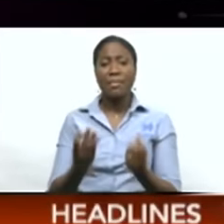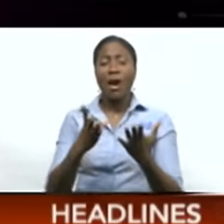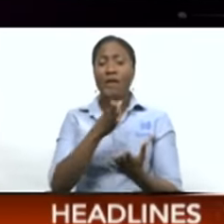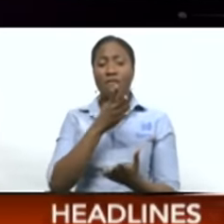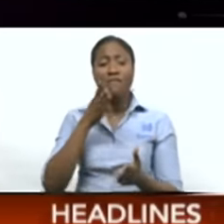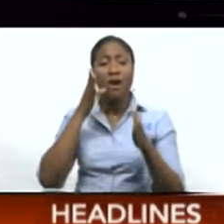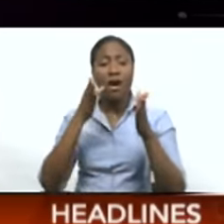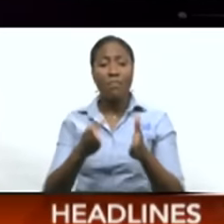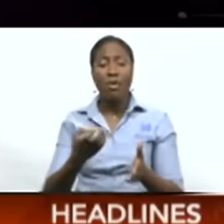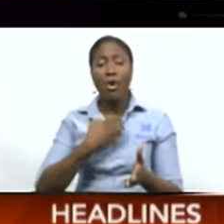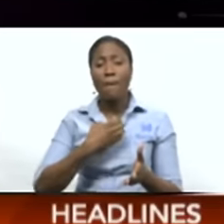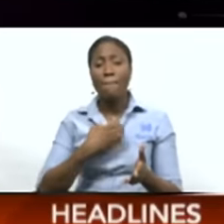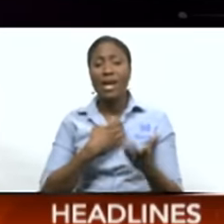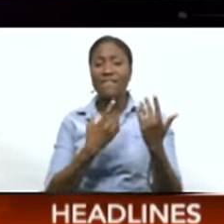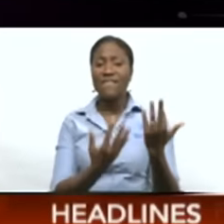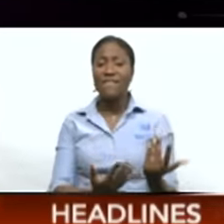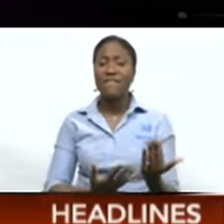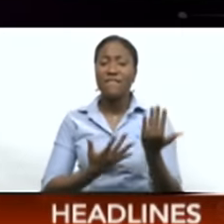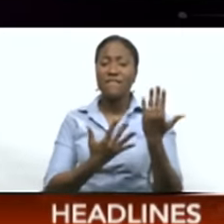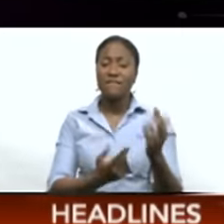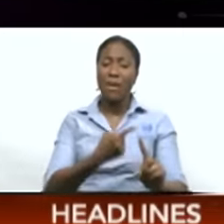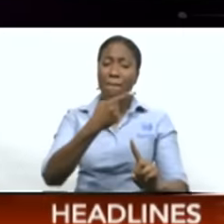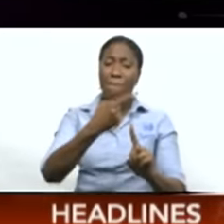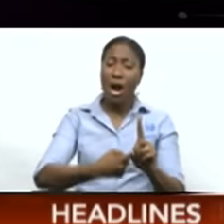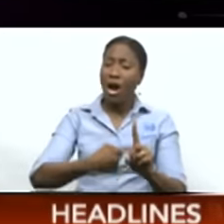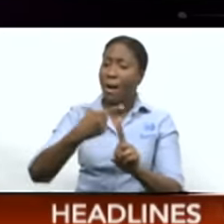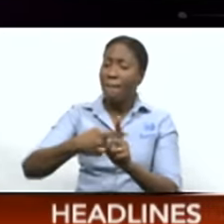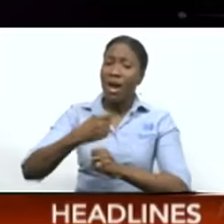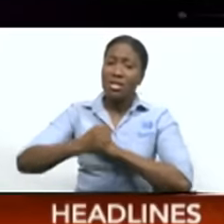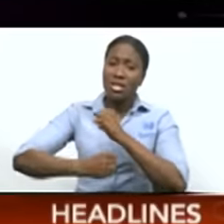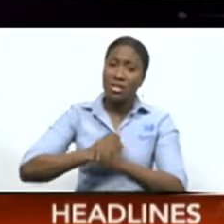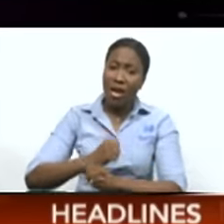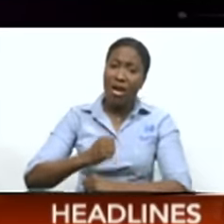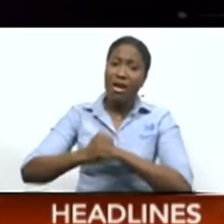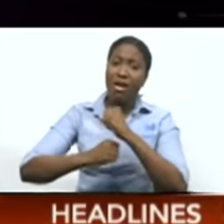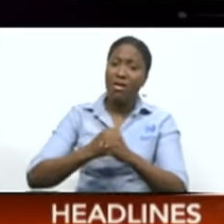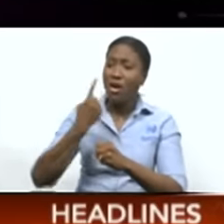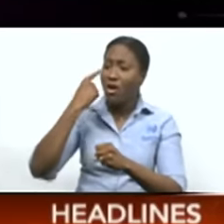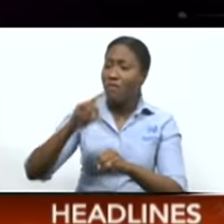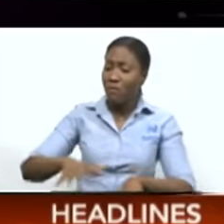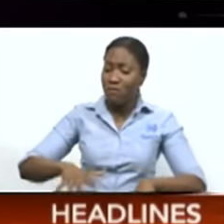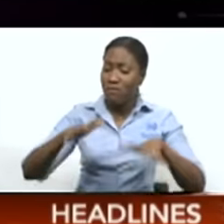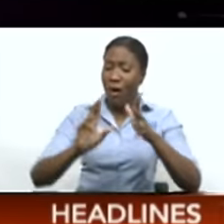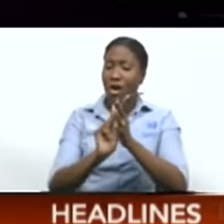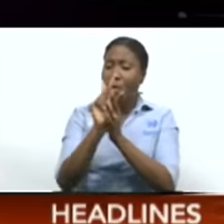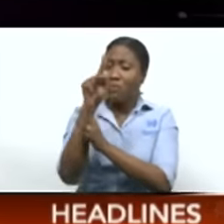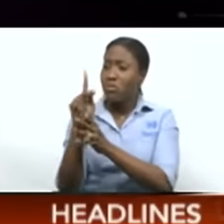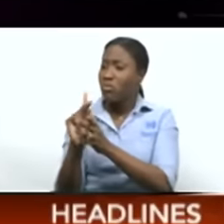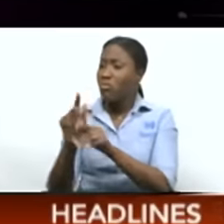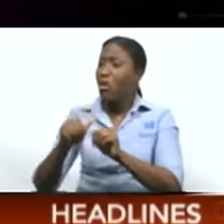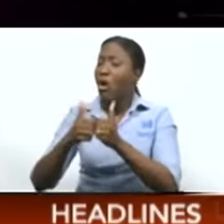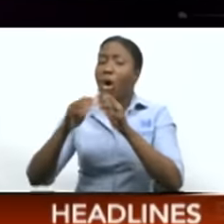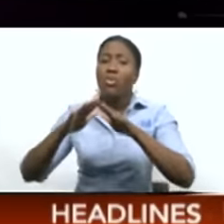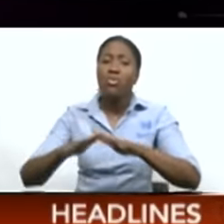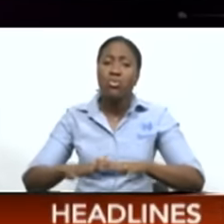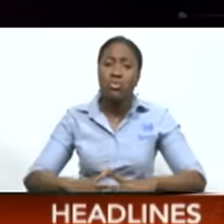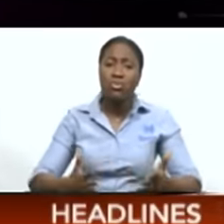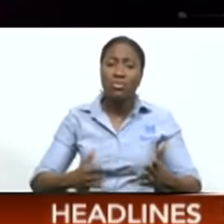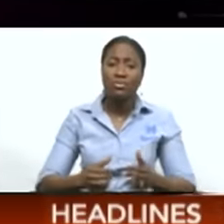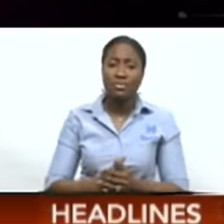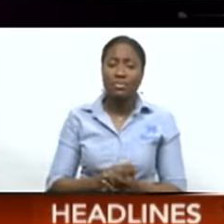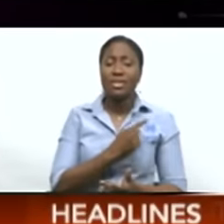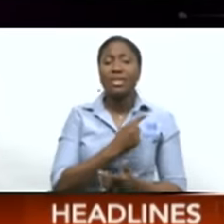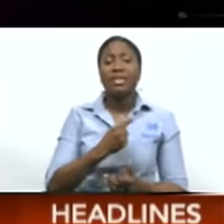about waiting months and years for flood relief, Minister in the Ministry of Agriculture, Avinash Singh, says they should be honest. Singh said for